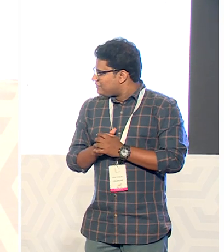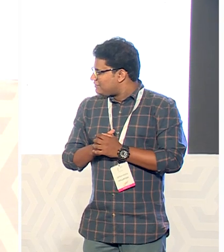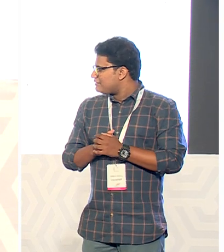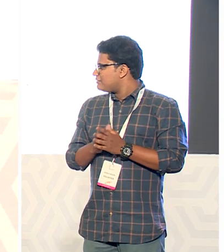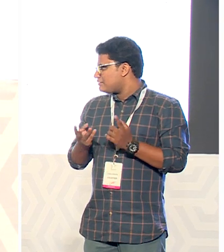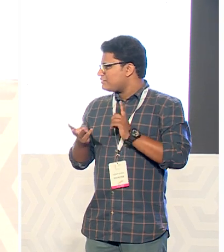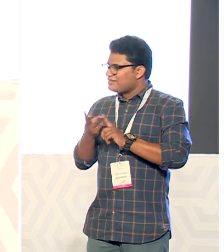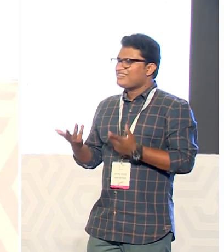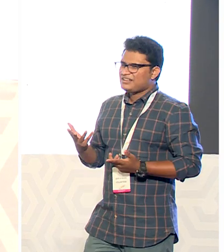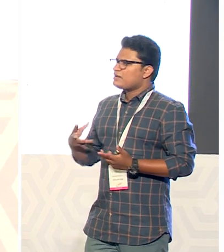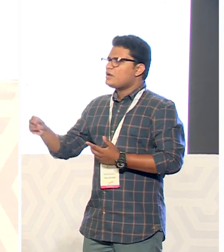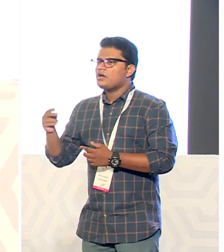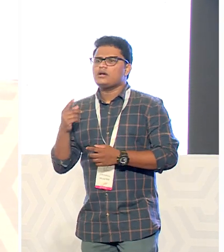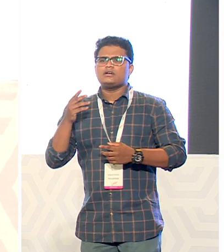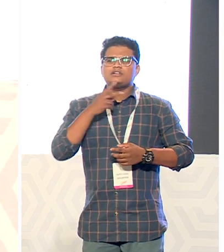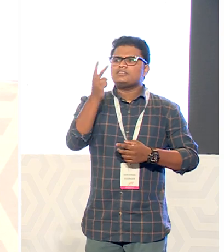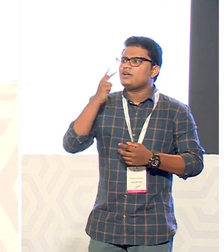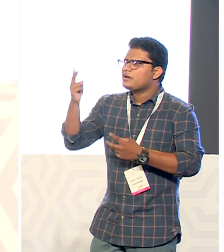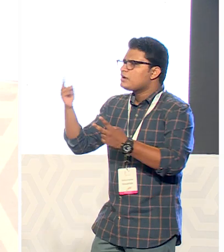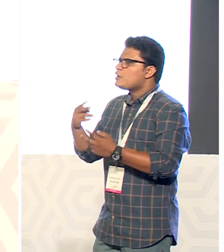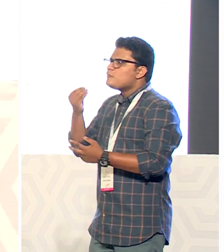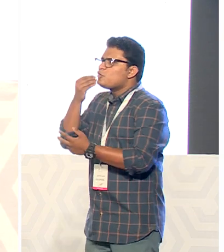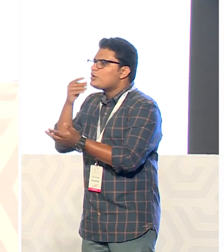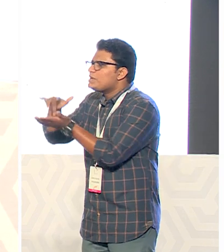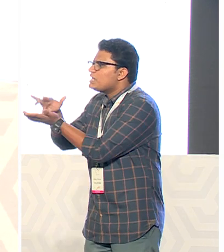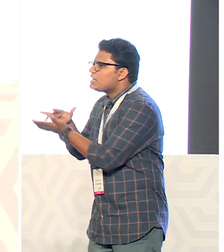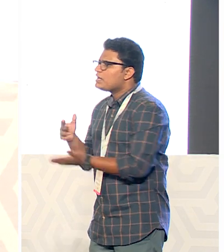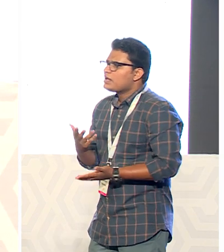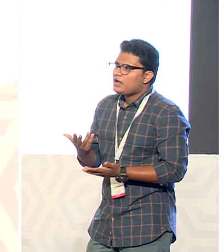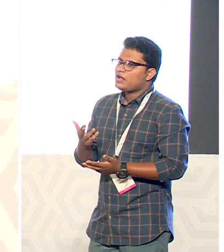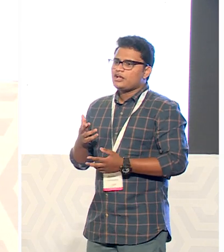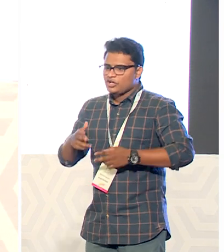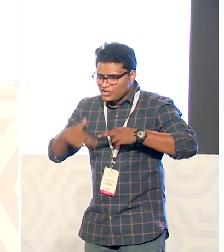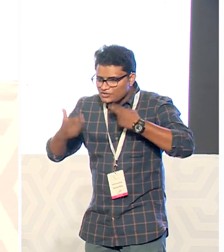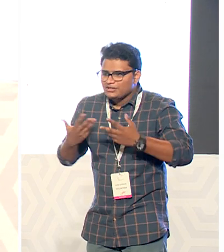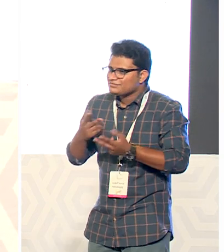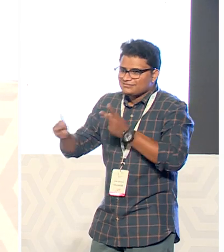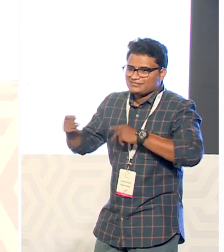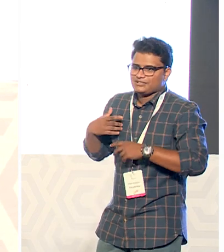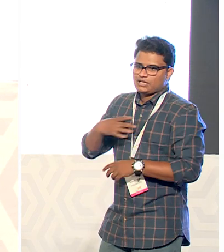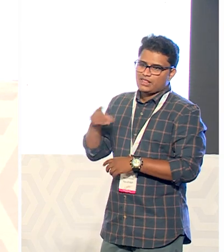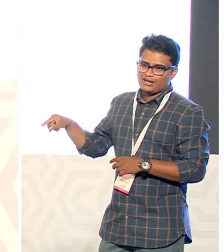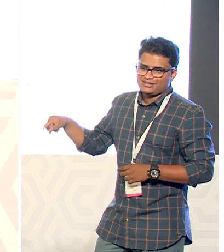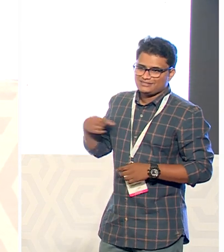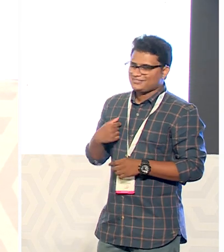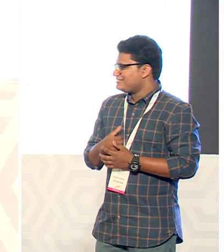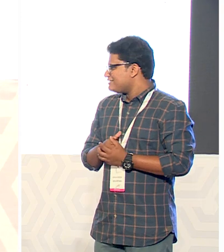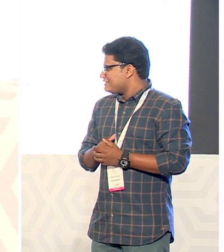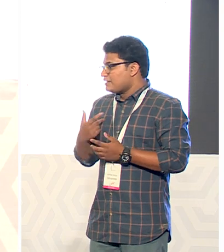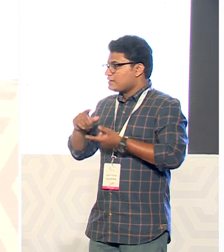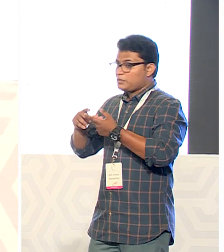going around exploring food spots and restaurants and I do these all with my friends